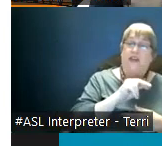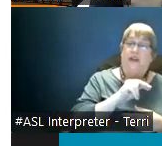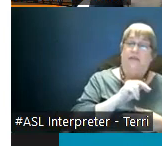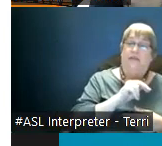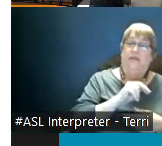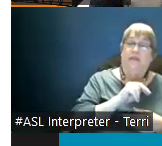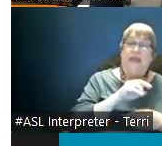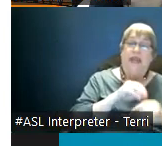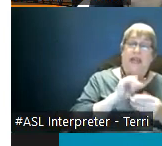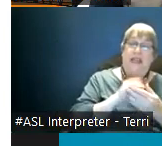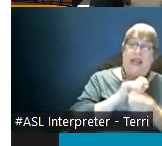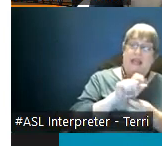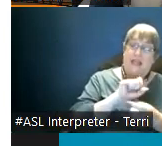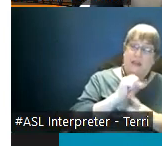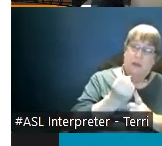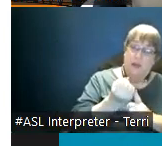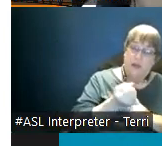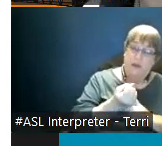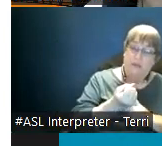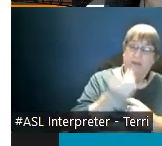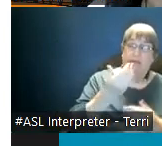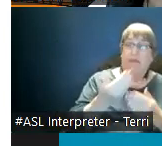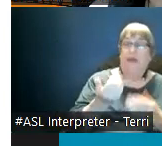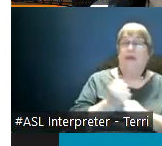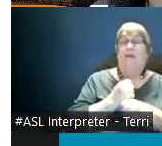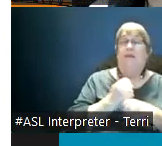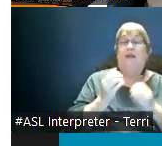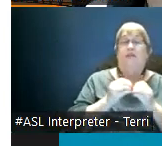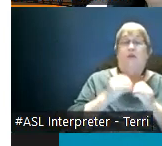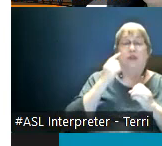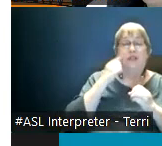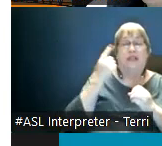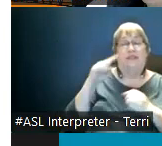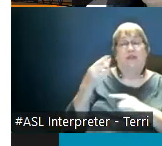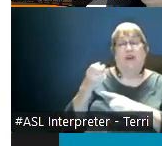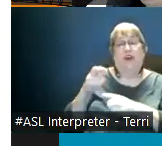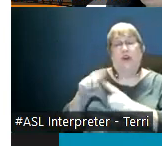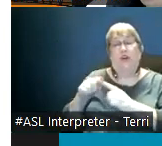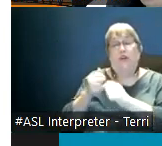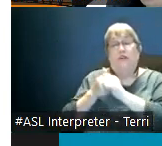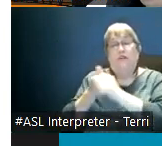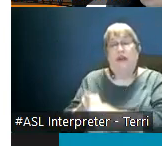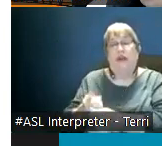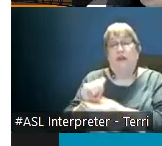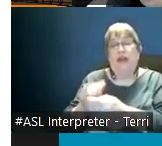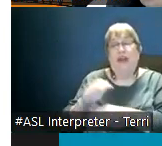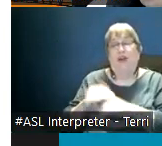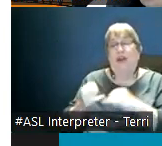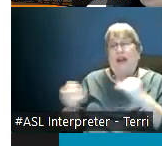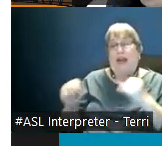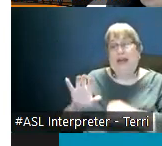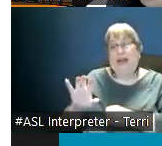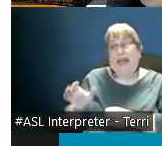that particular case it may make most sense for her again to follow the online canvas for seven days observation